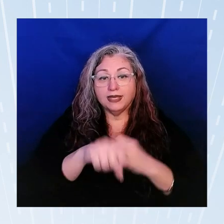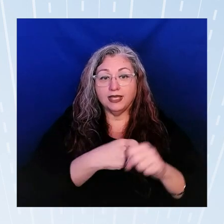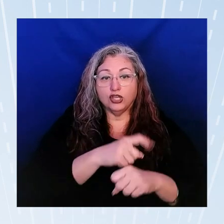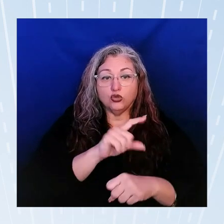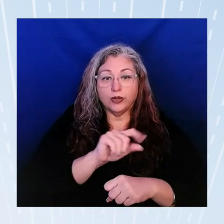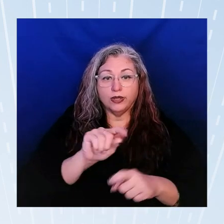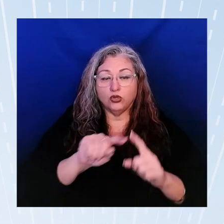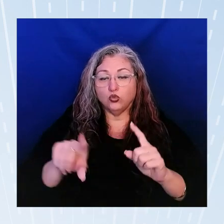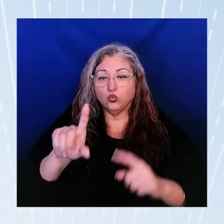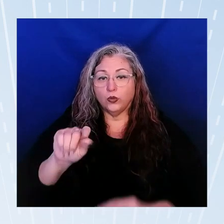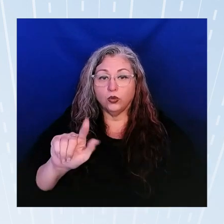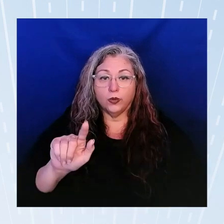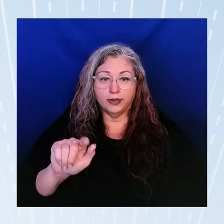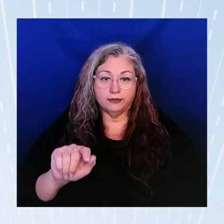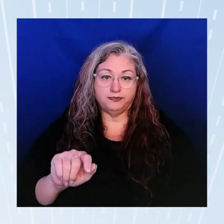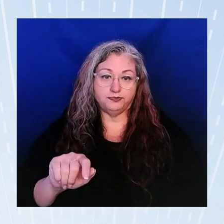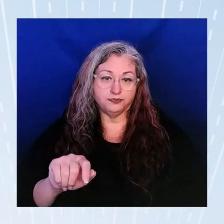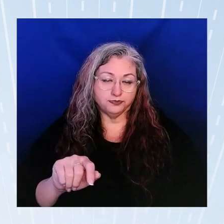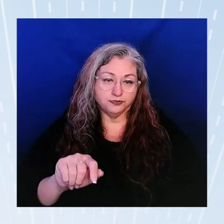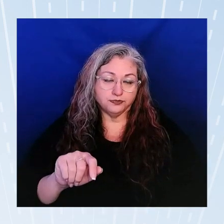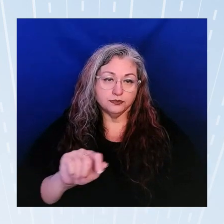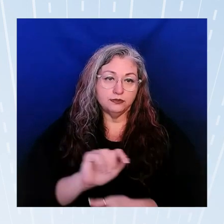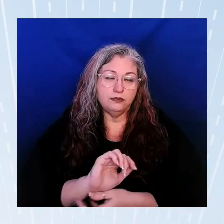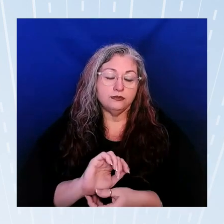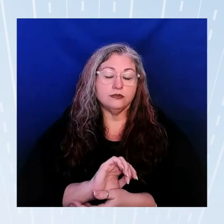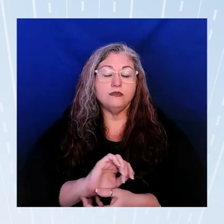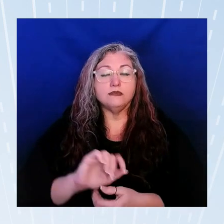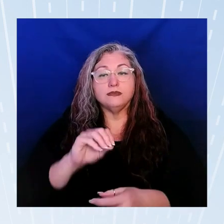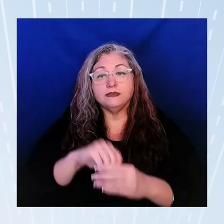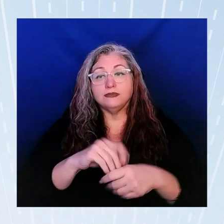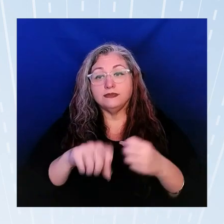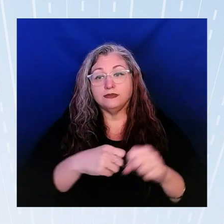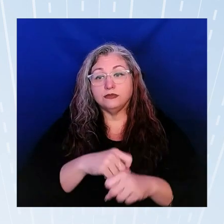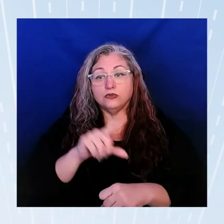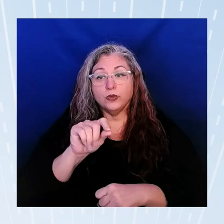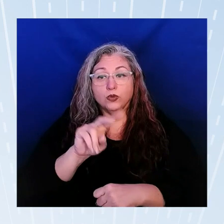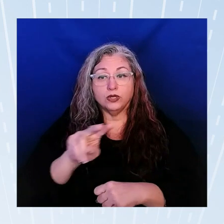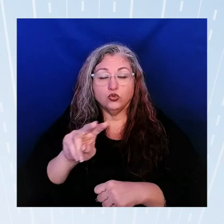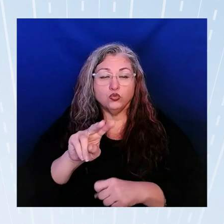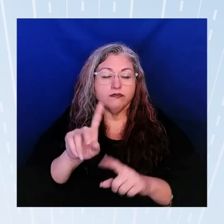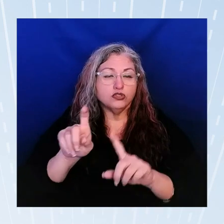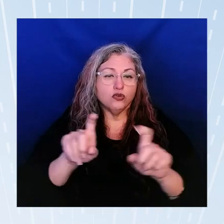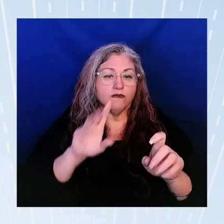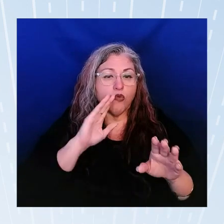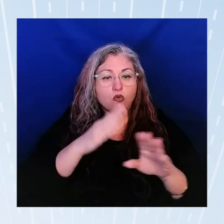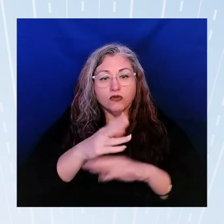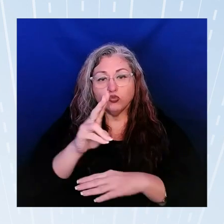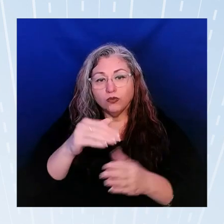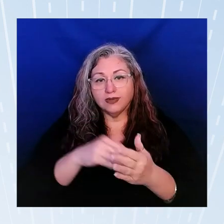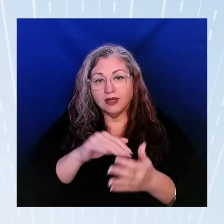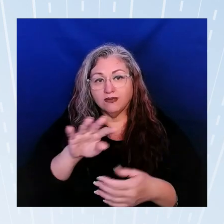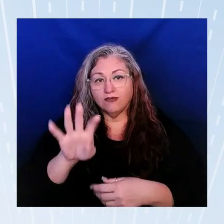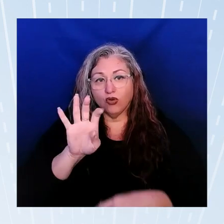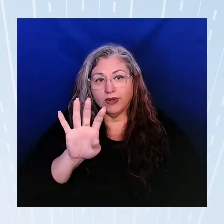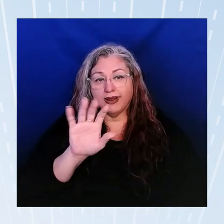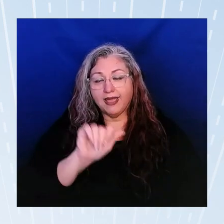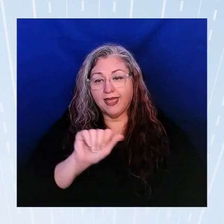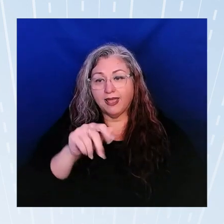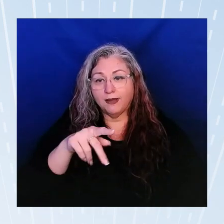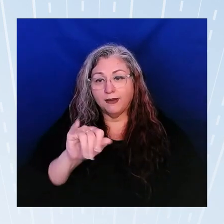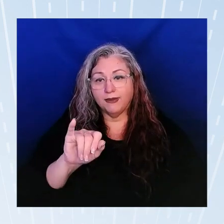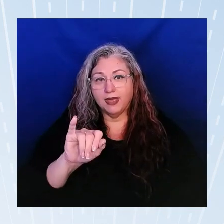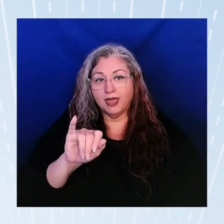2021 and a 2022 survey of over 2400 AAPI